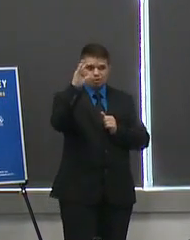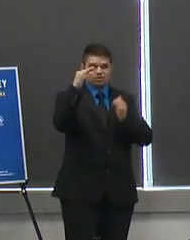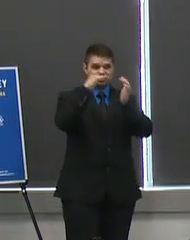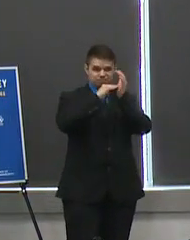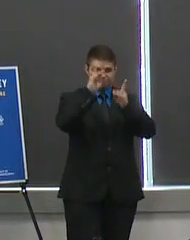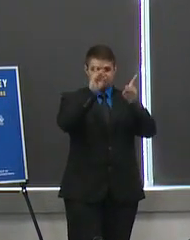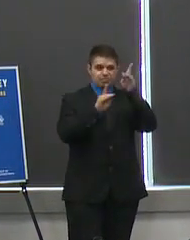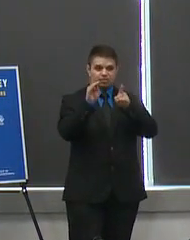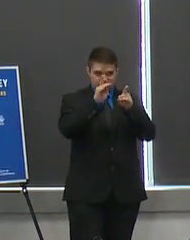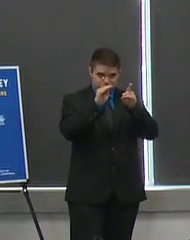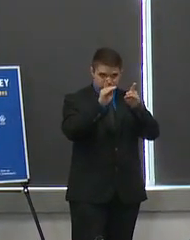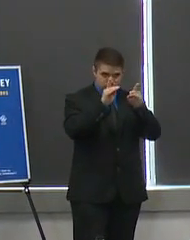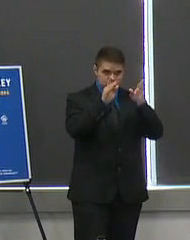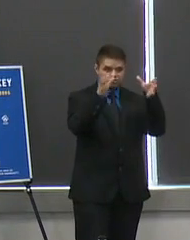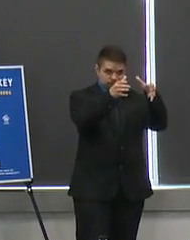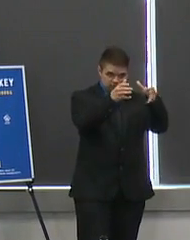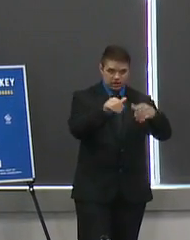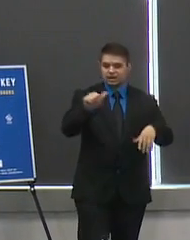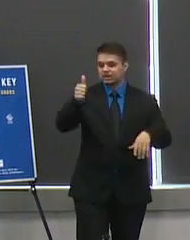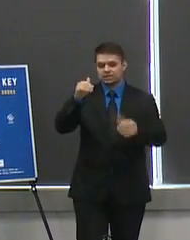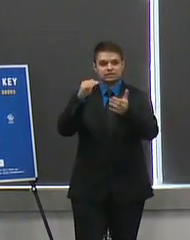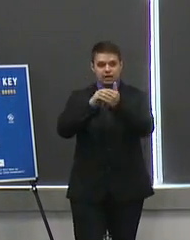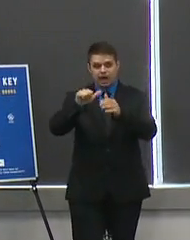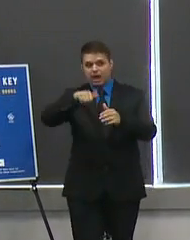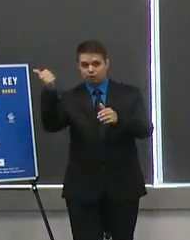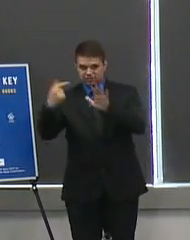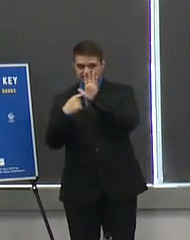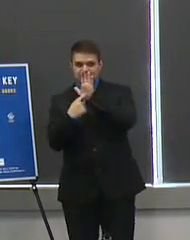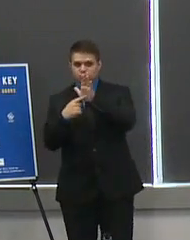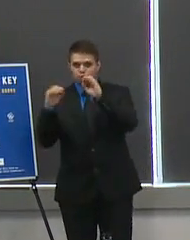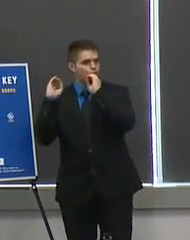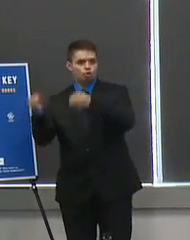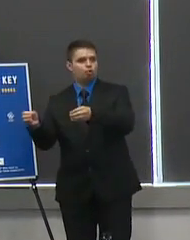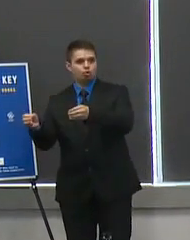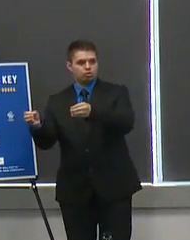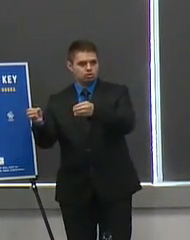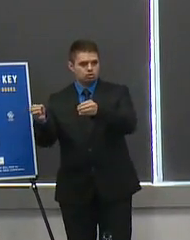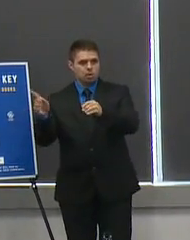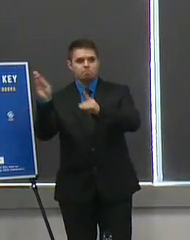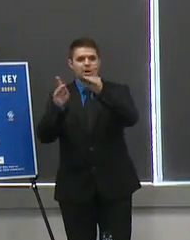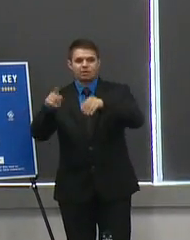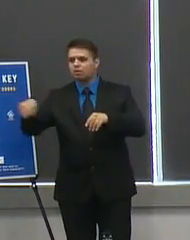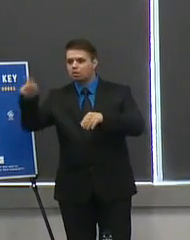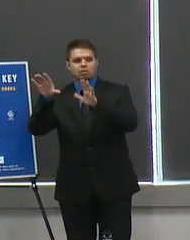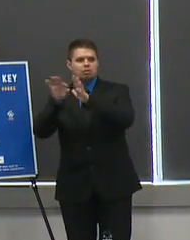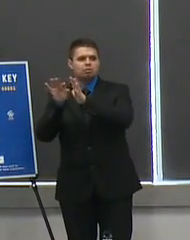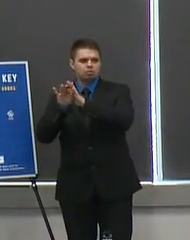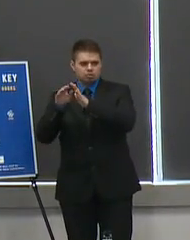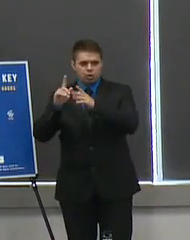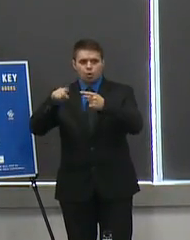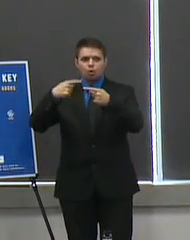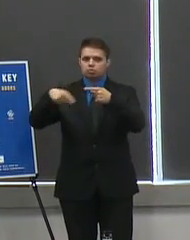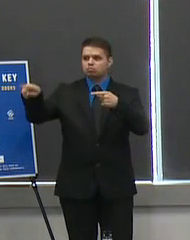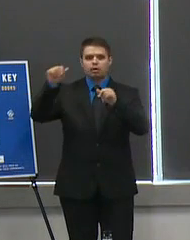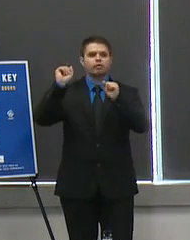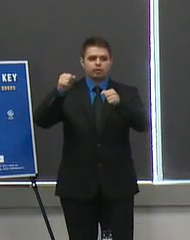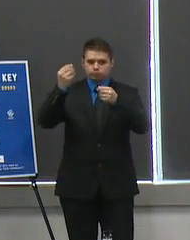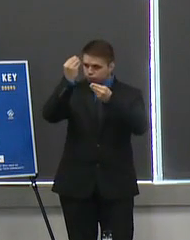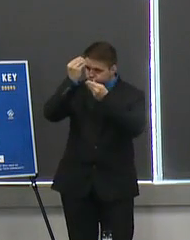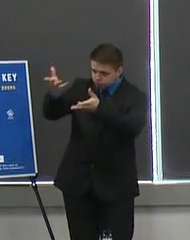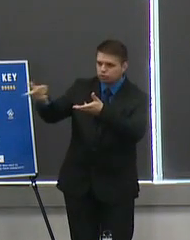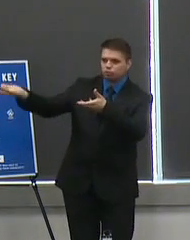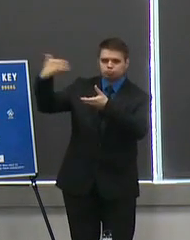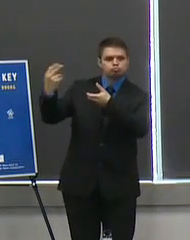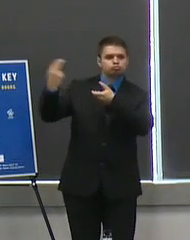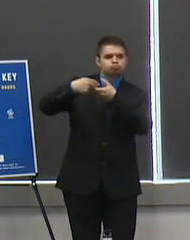uh to get data about the symptoms three inspections when will those people be notified or invited um is that a one